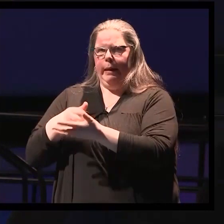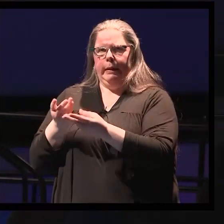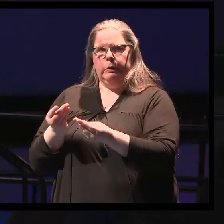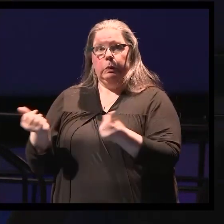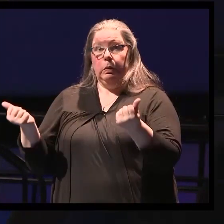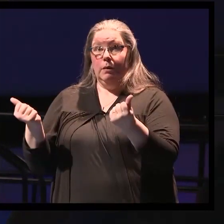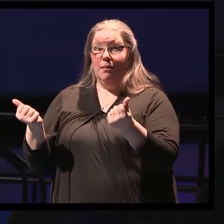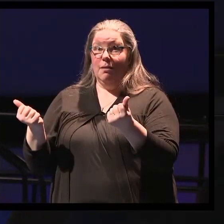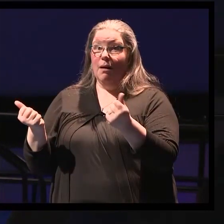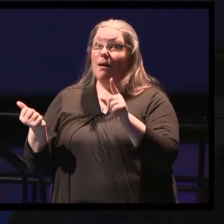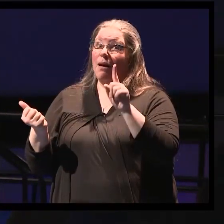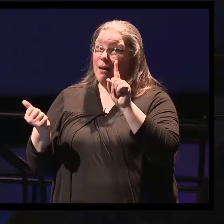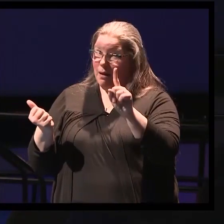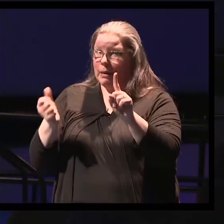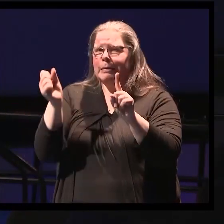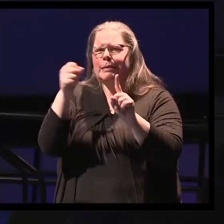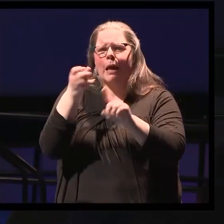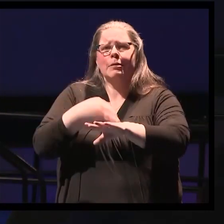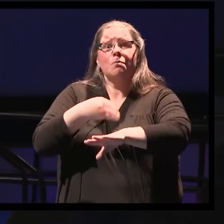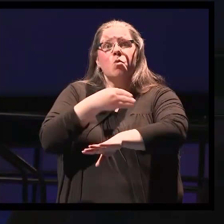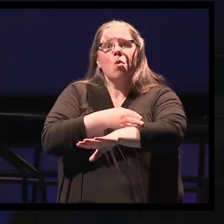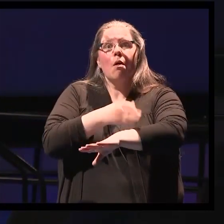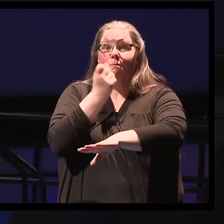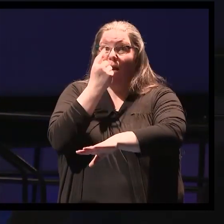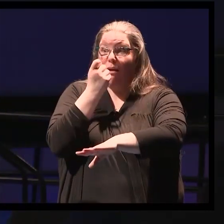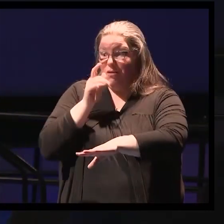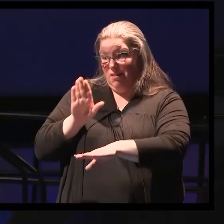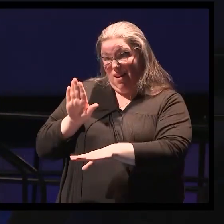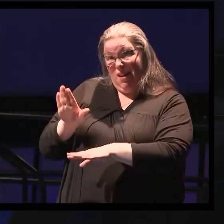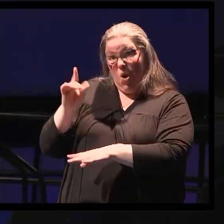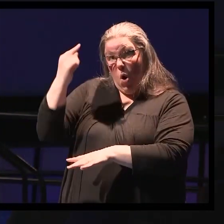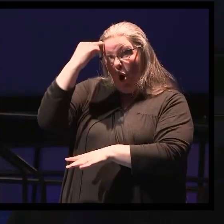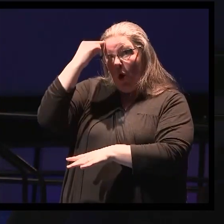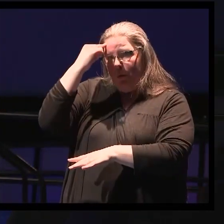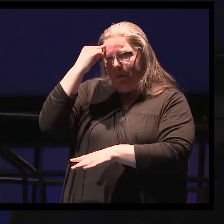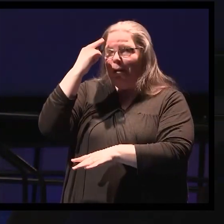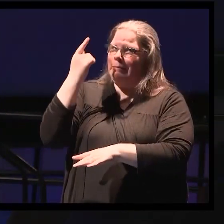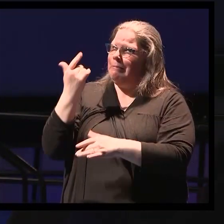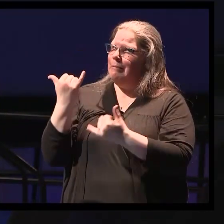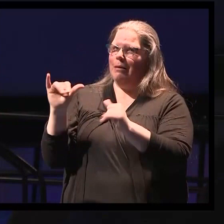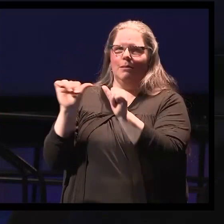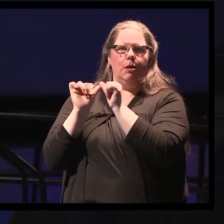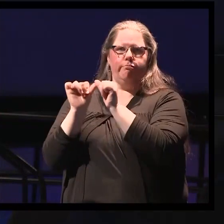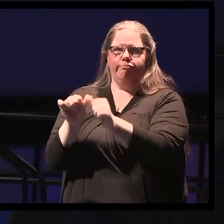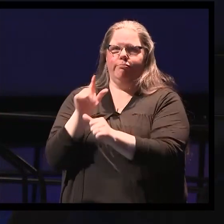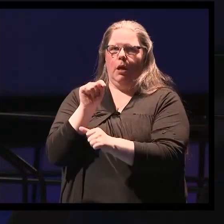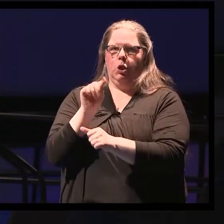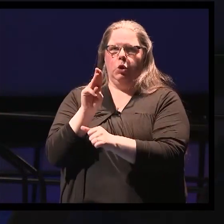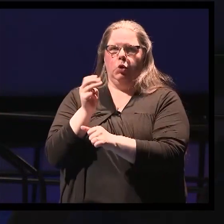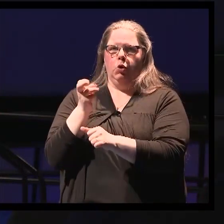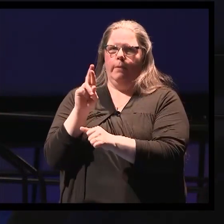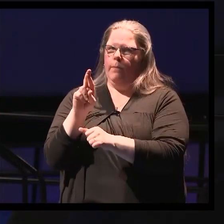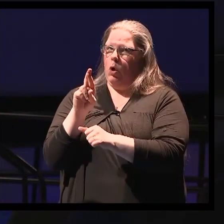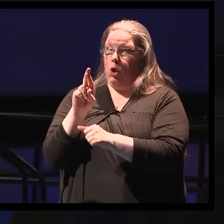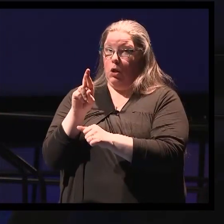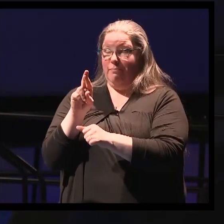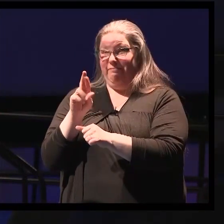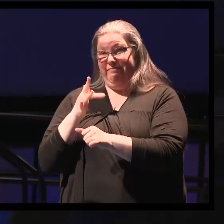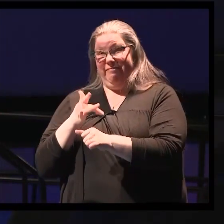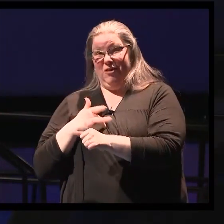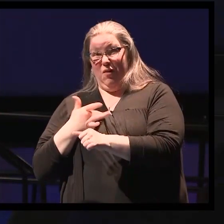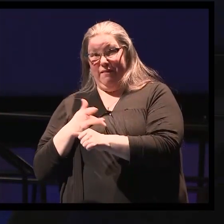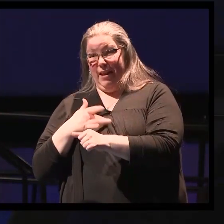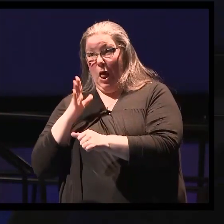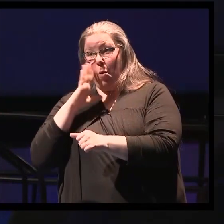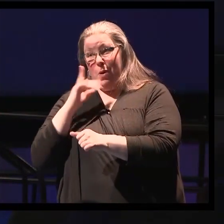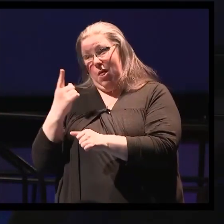aggressive brain tumor that will require radiation and chemotherapy to control it. And despite even that, her overall survival is probably